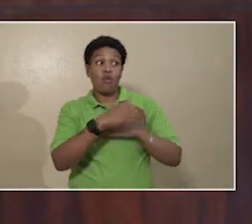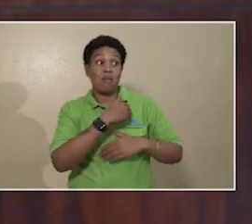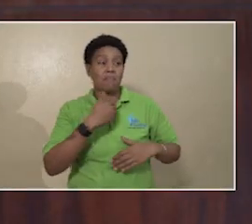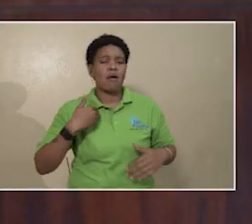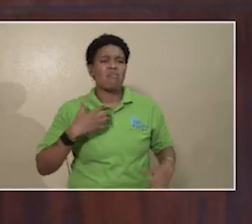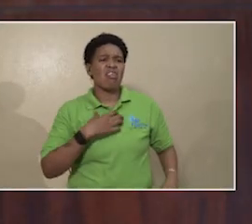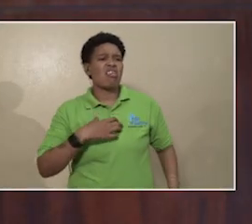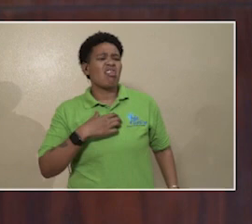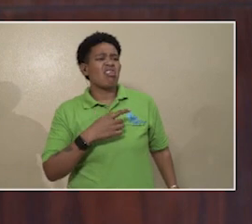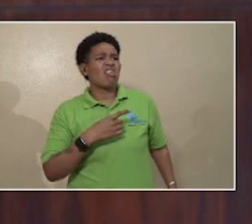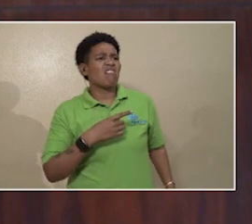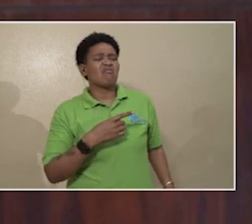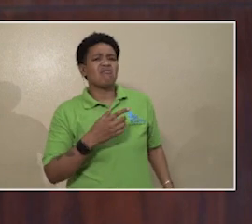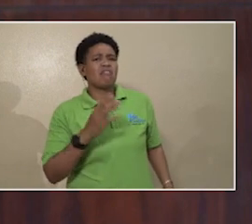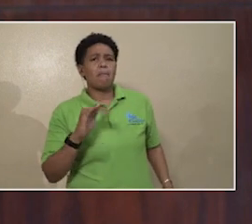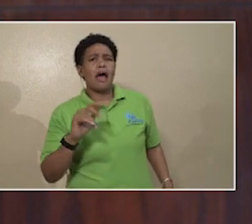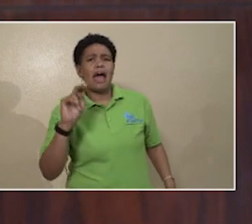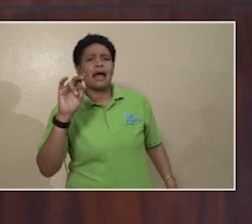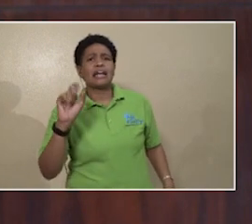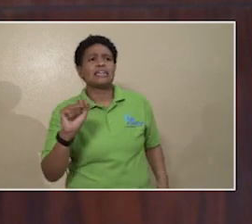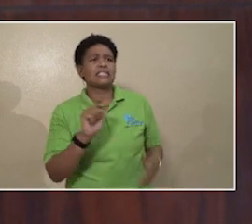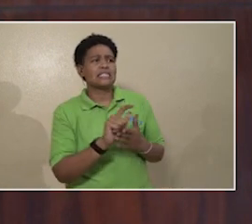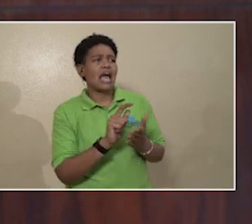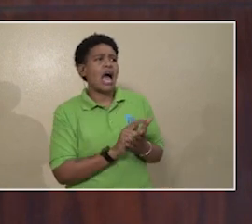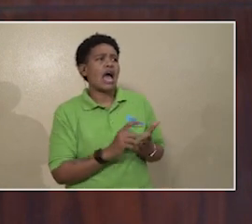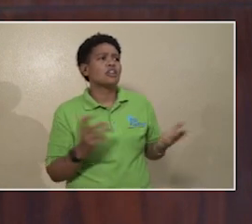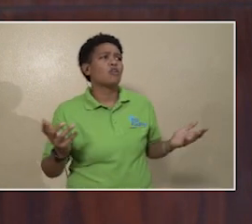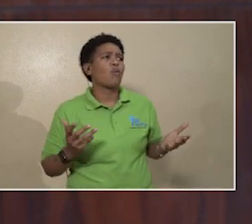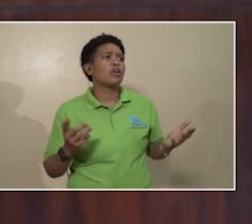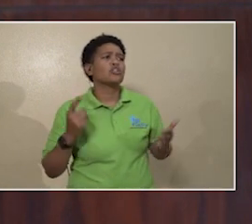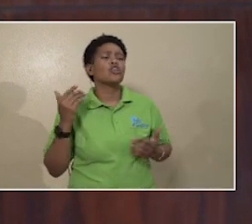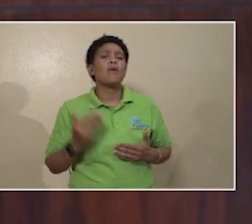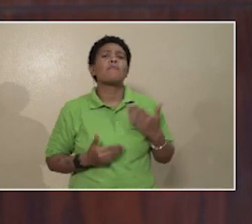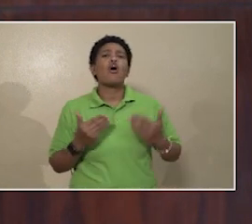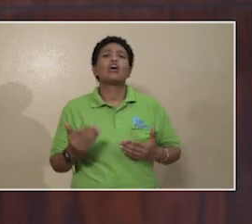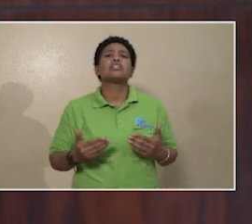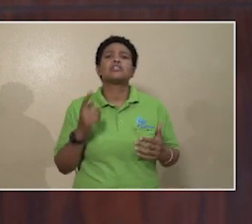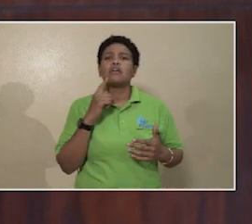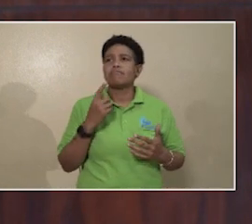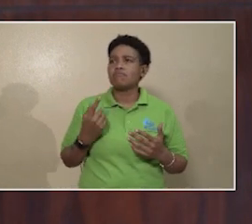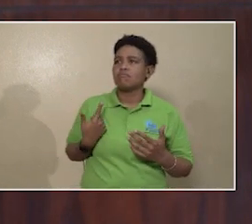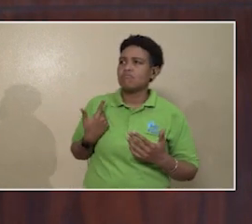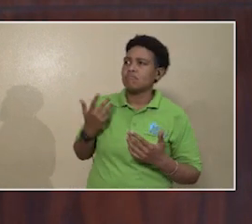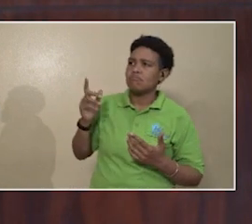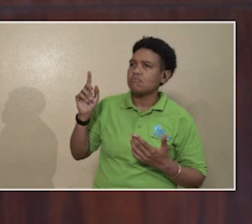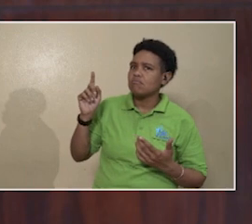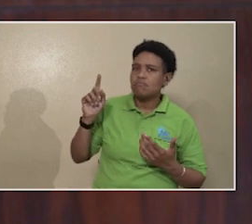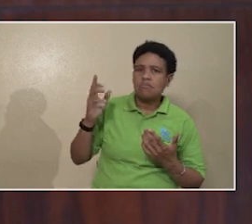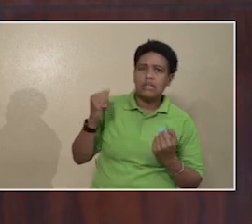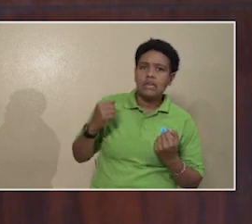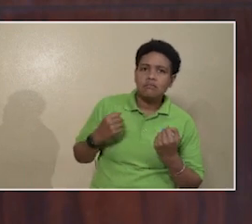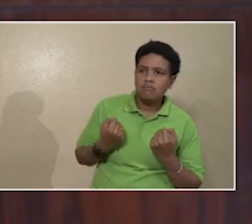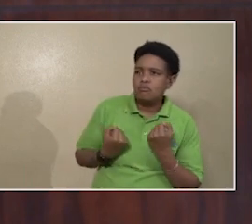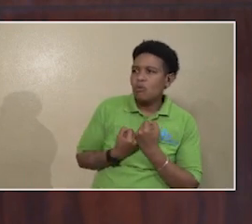aggrieved by the NIDS Act, what is the process of recourse or for recourse?